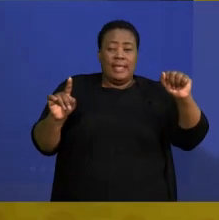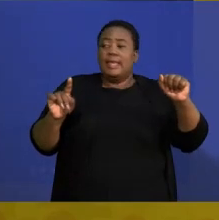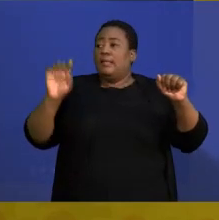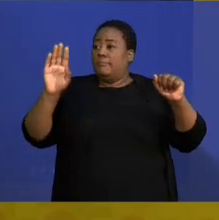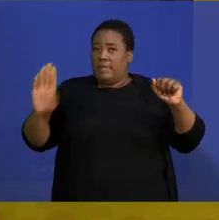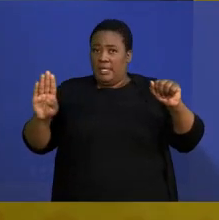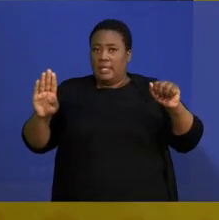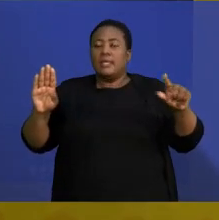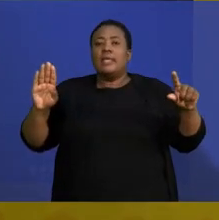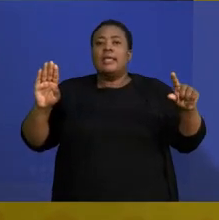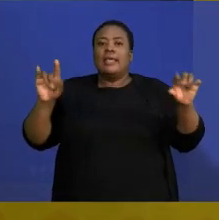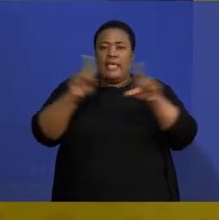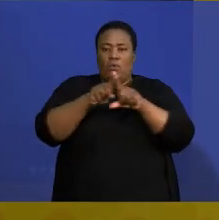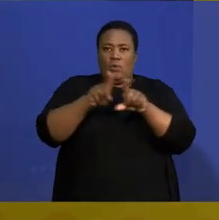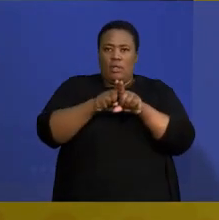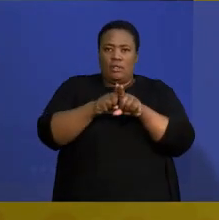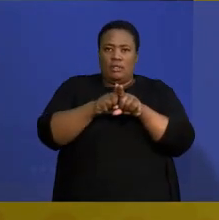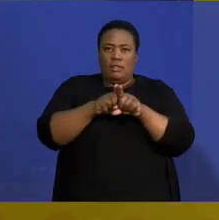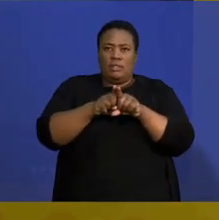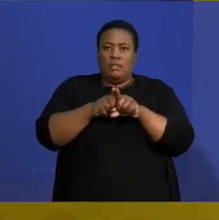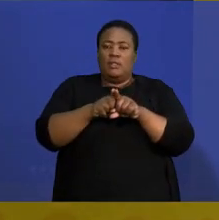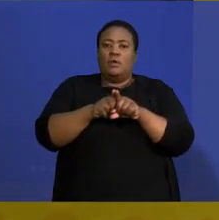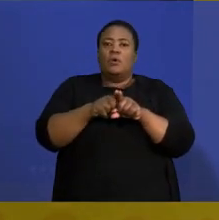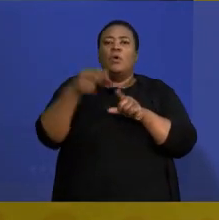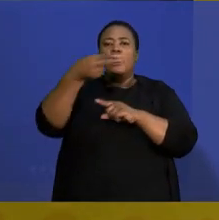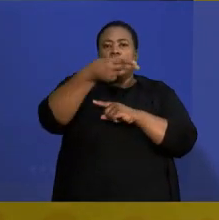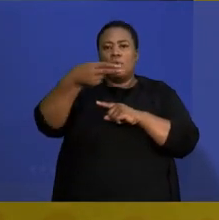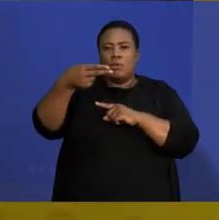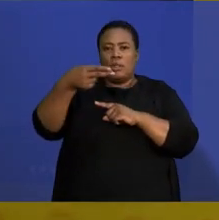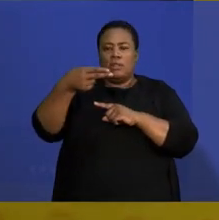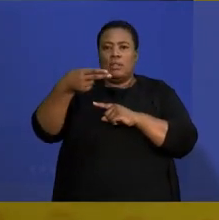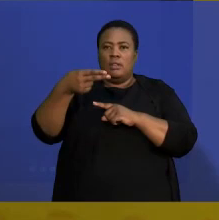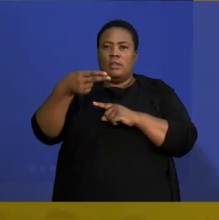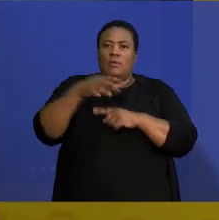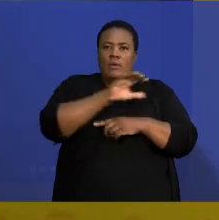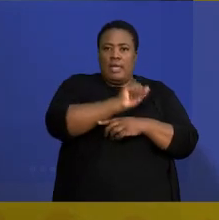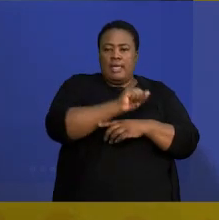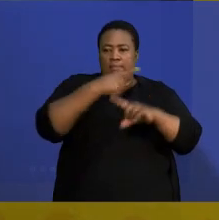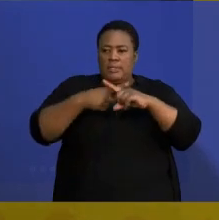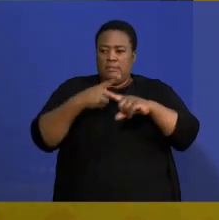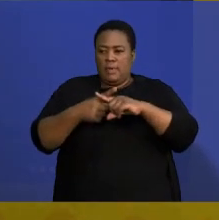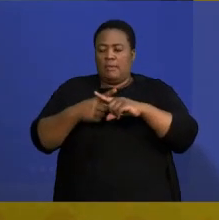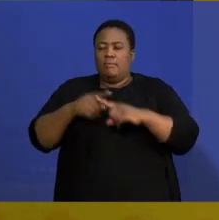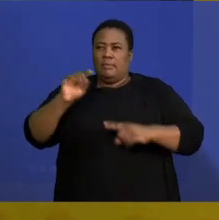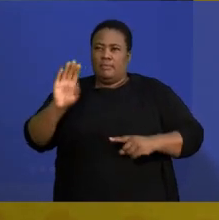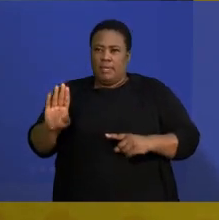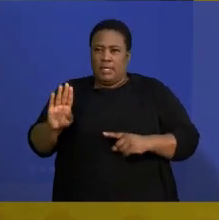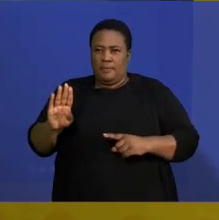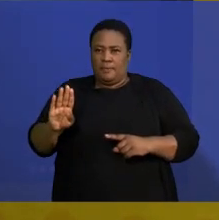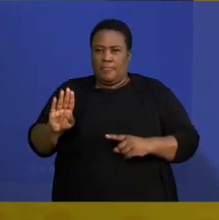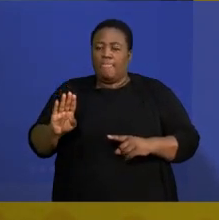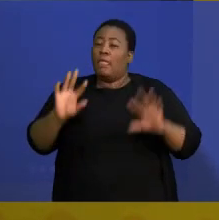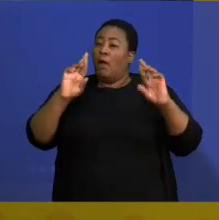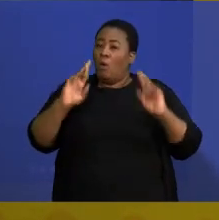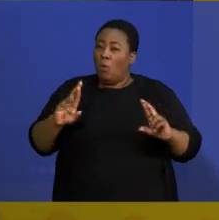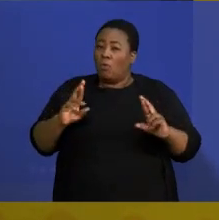is equals to the probability of A multiplied by the probability of B. So, guys, I hope that clears a